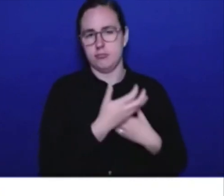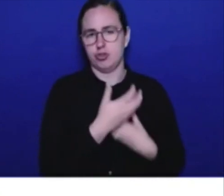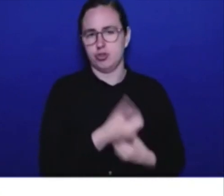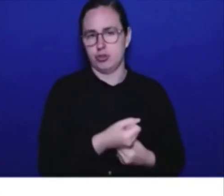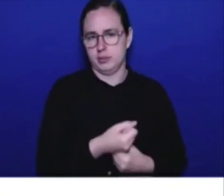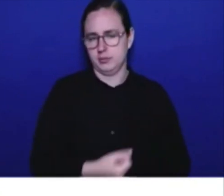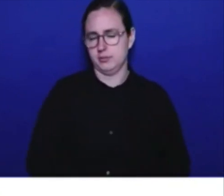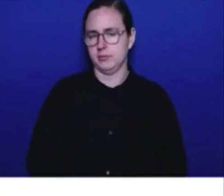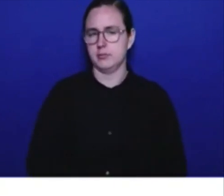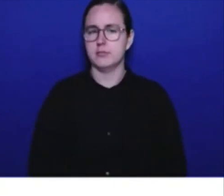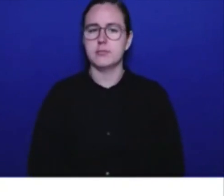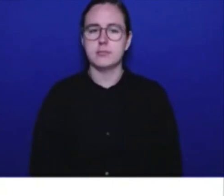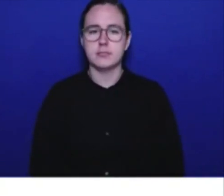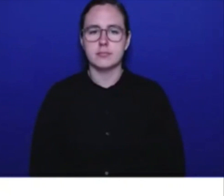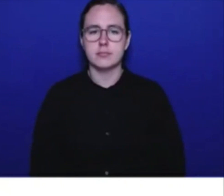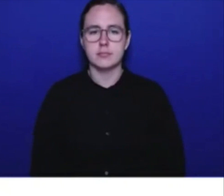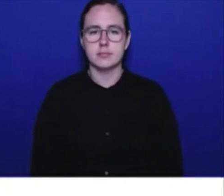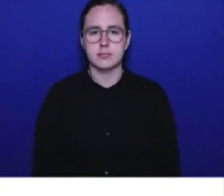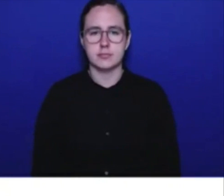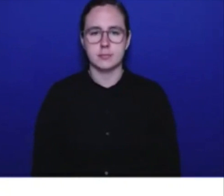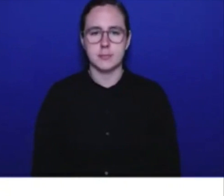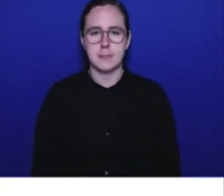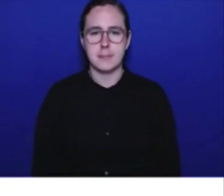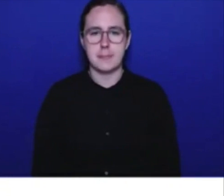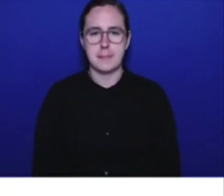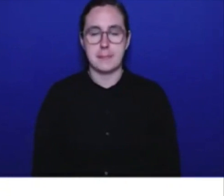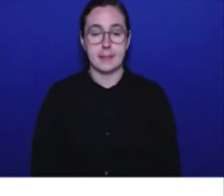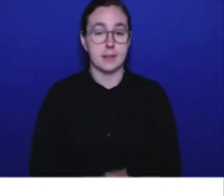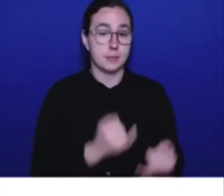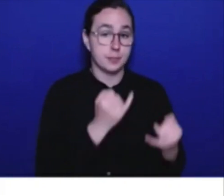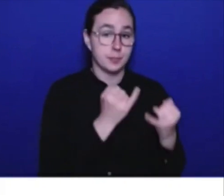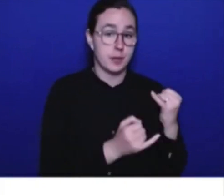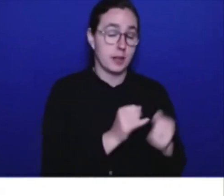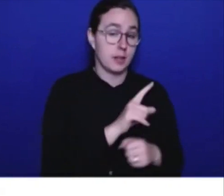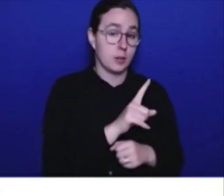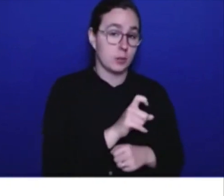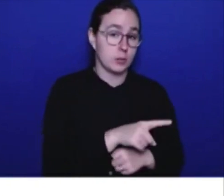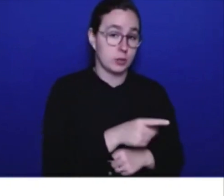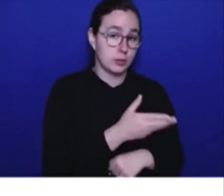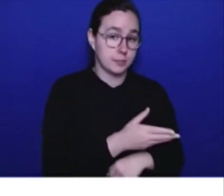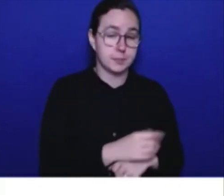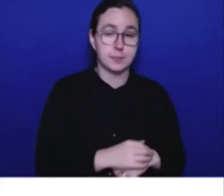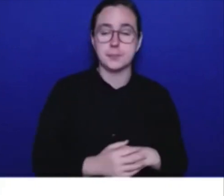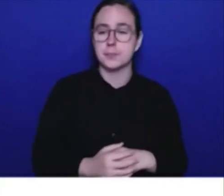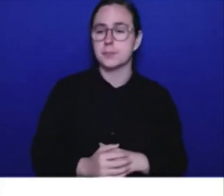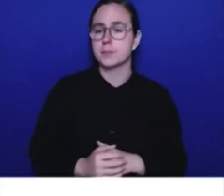I'm good, thank you. Our final question today goes to Amy Smart, Canadian Press.